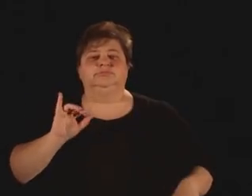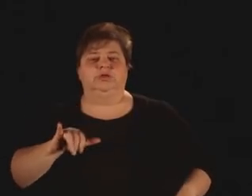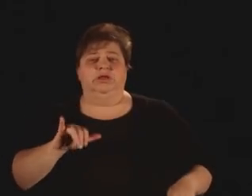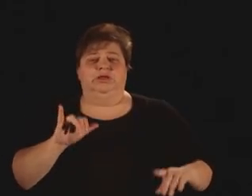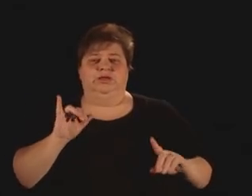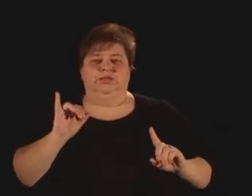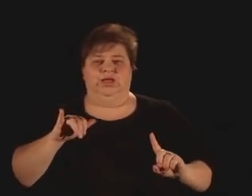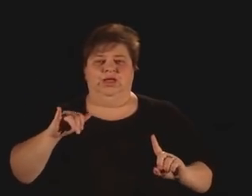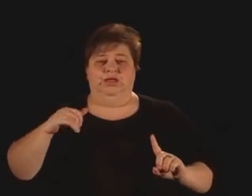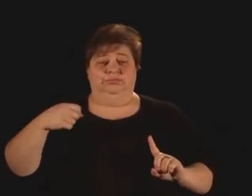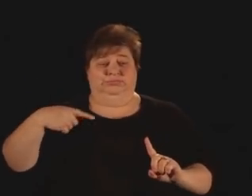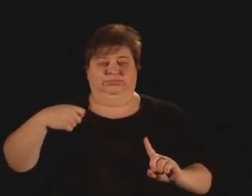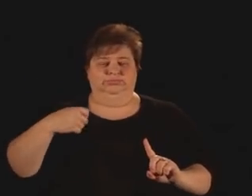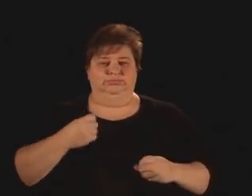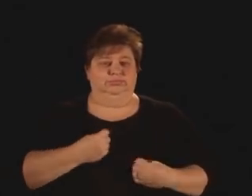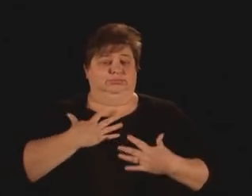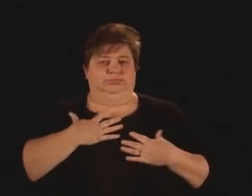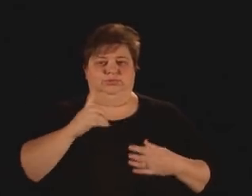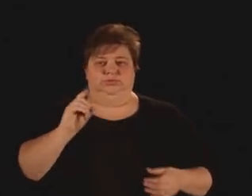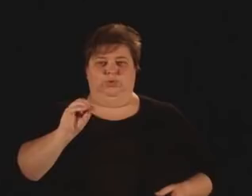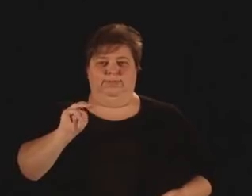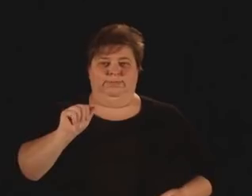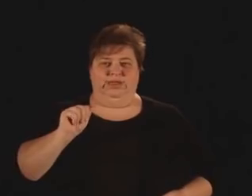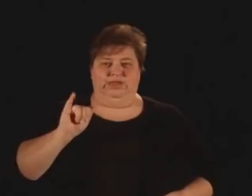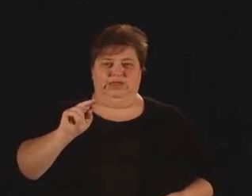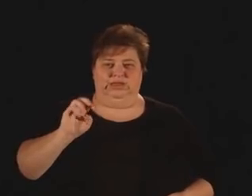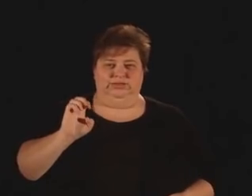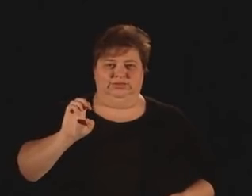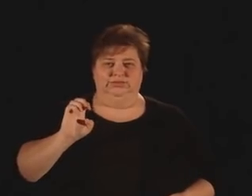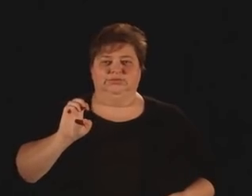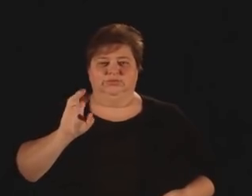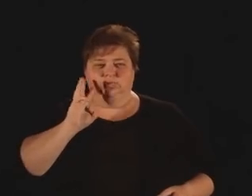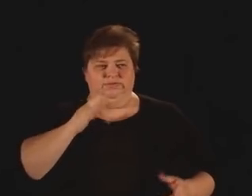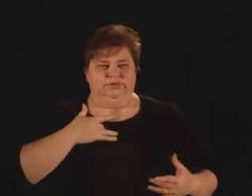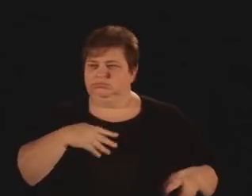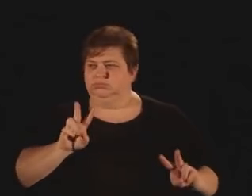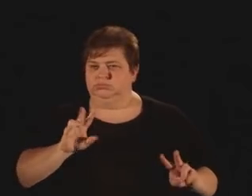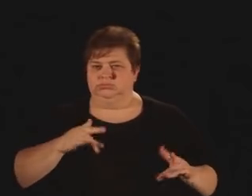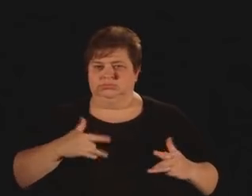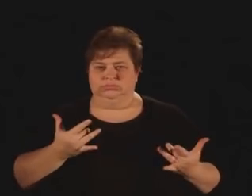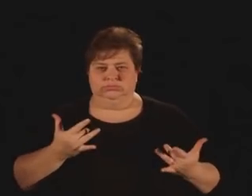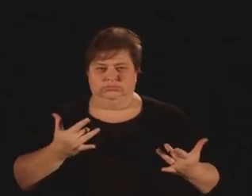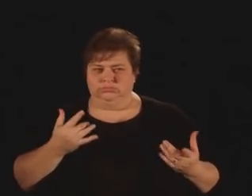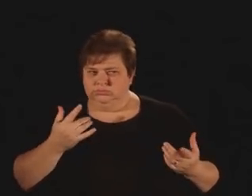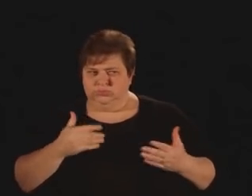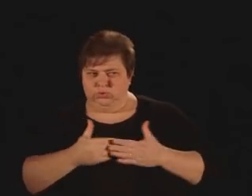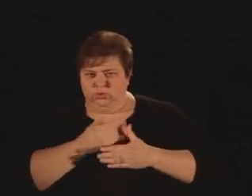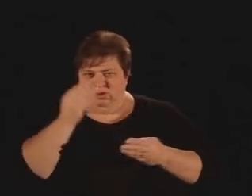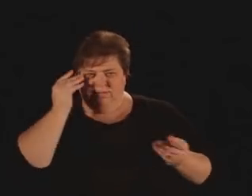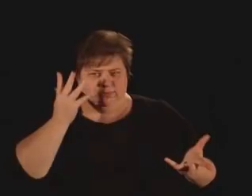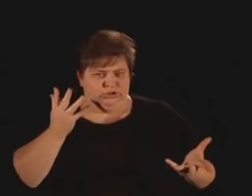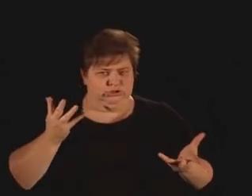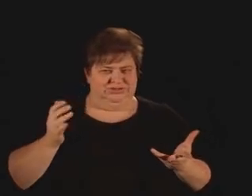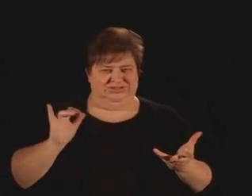for incoming information. And that's the reason we can hack the human belief system.